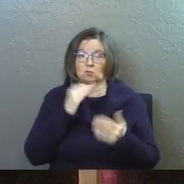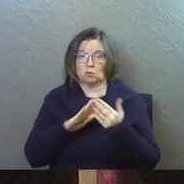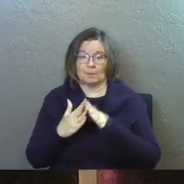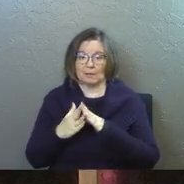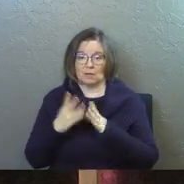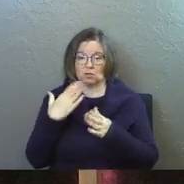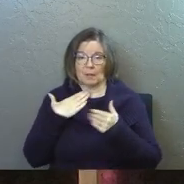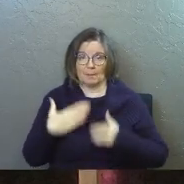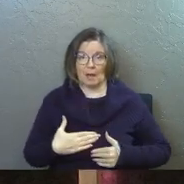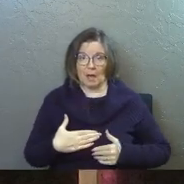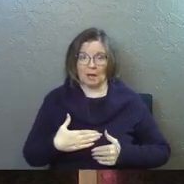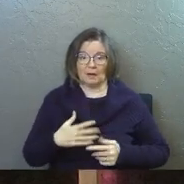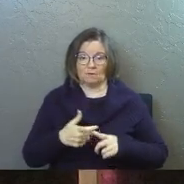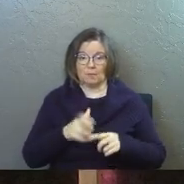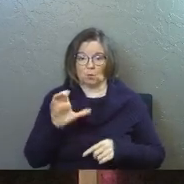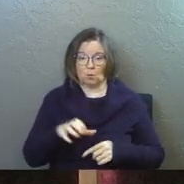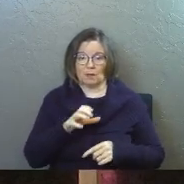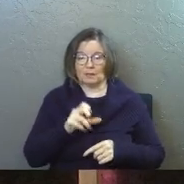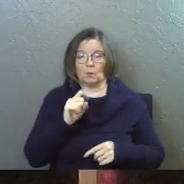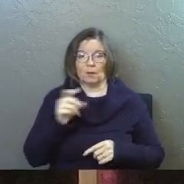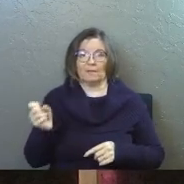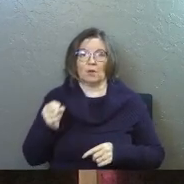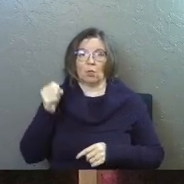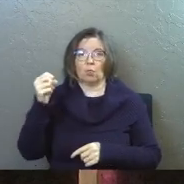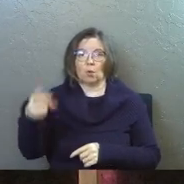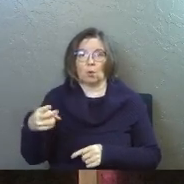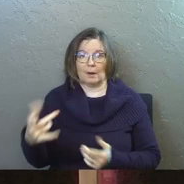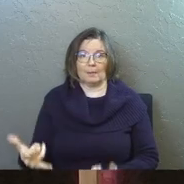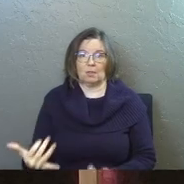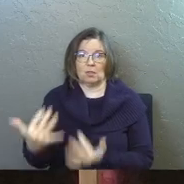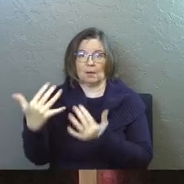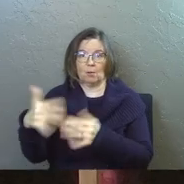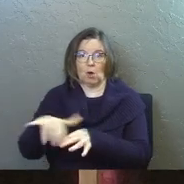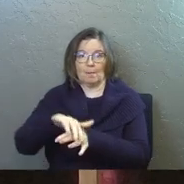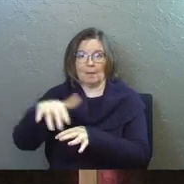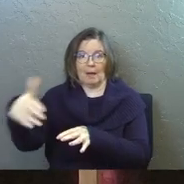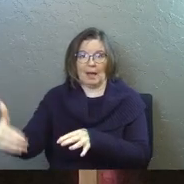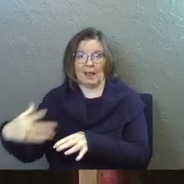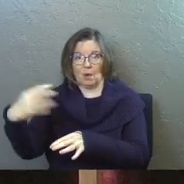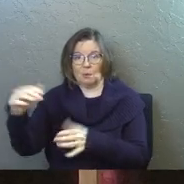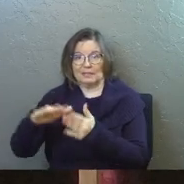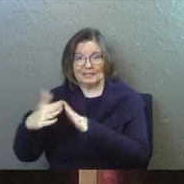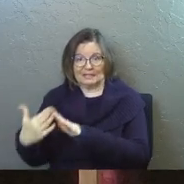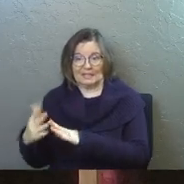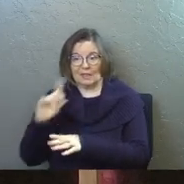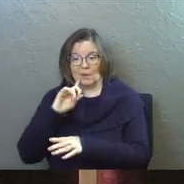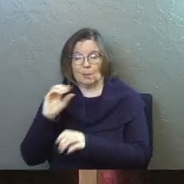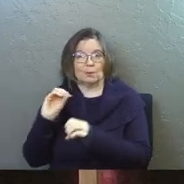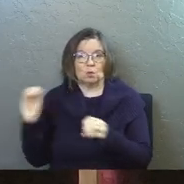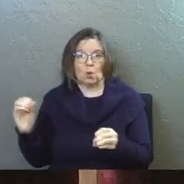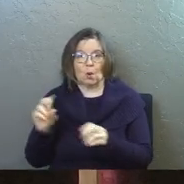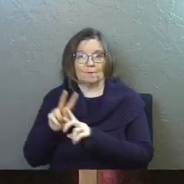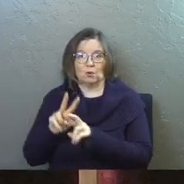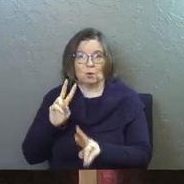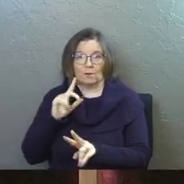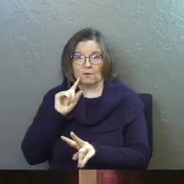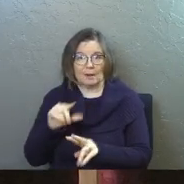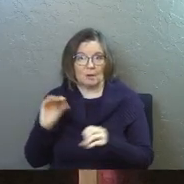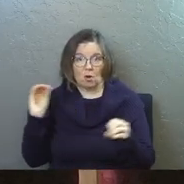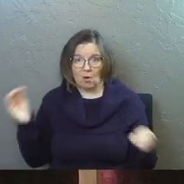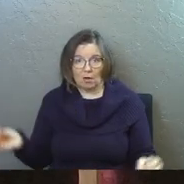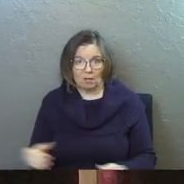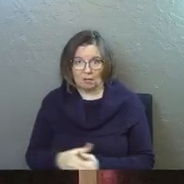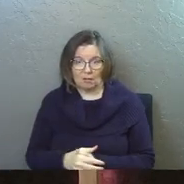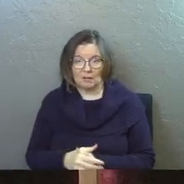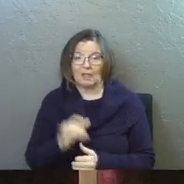after they took the body down from the cross is they would have thrown him in the burn pile outside the city. And there would have been no funeral for him at